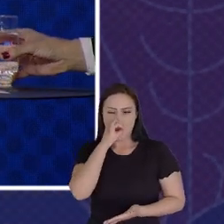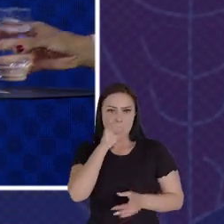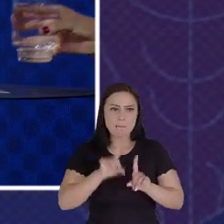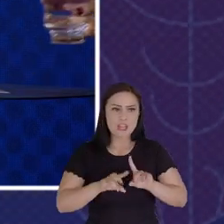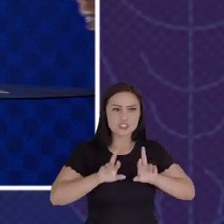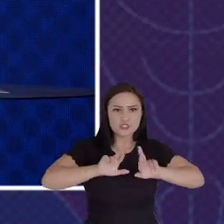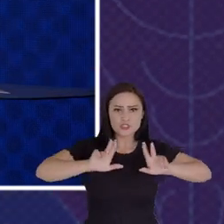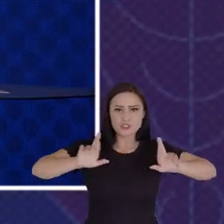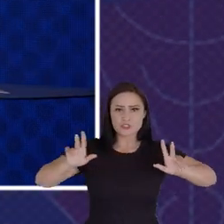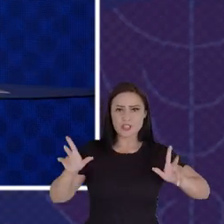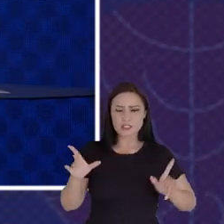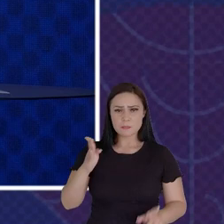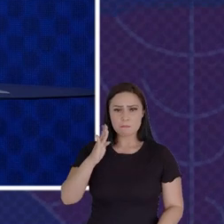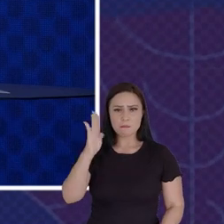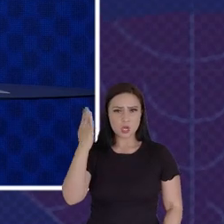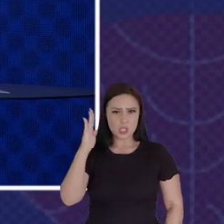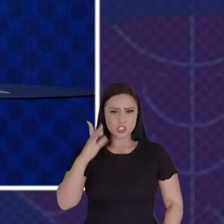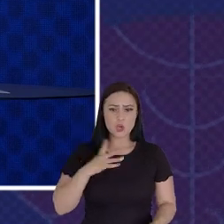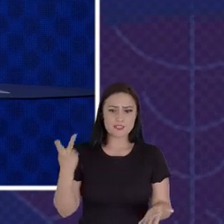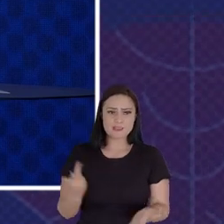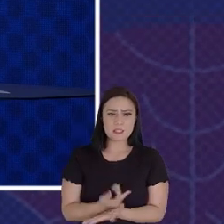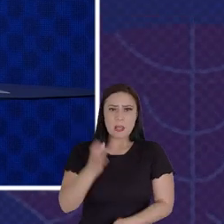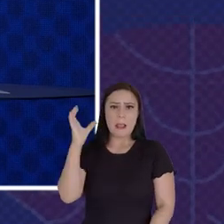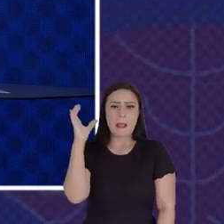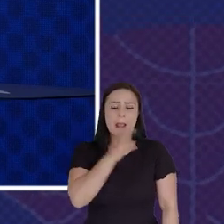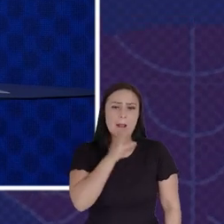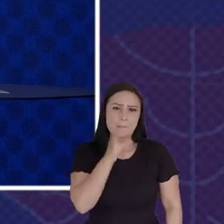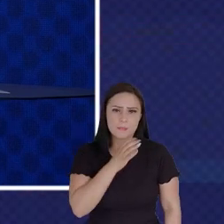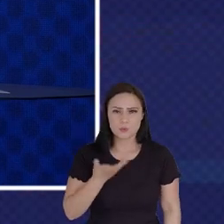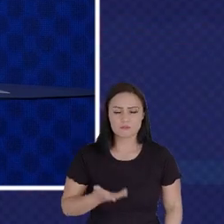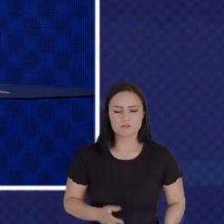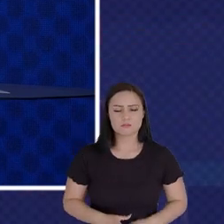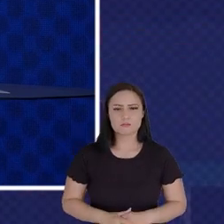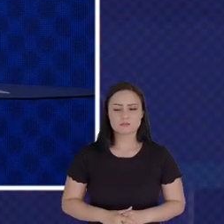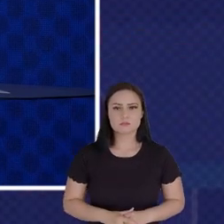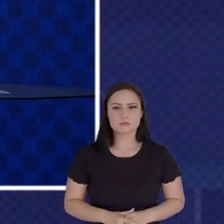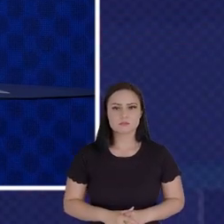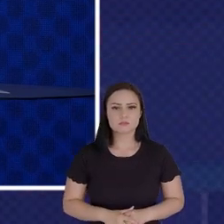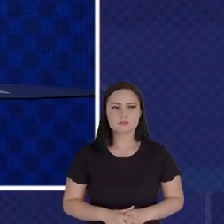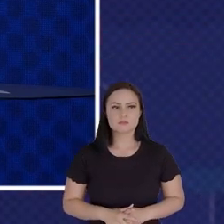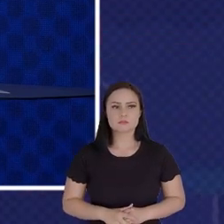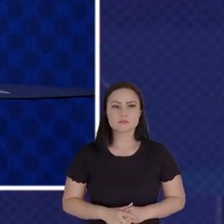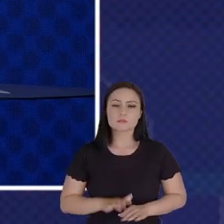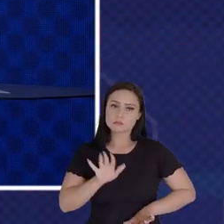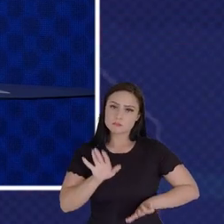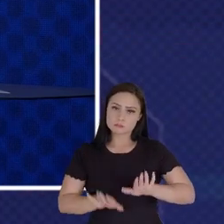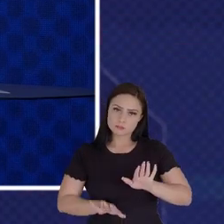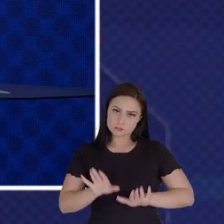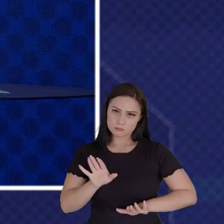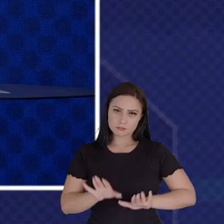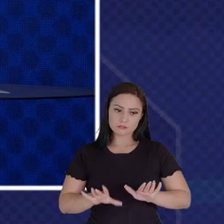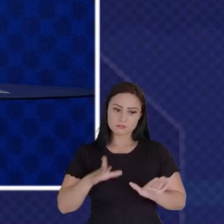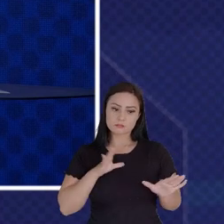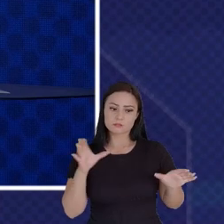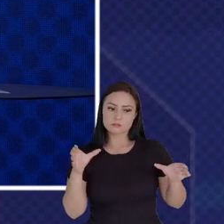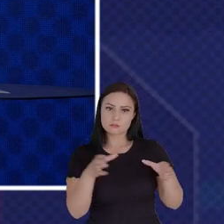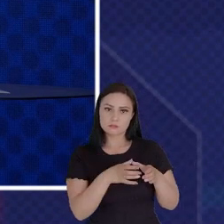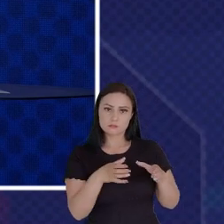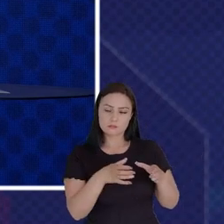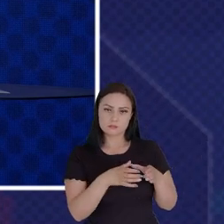Biology Are Happening Fast And And It's Probably The Field Where The